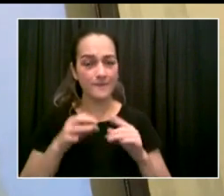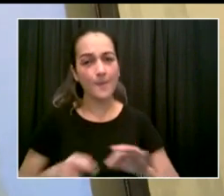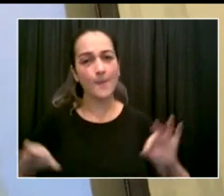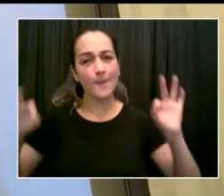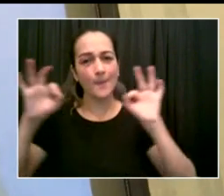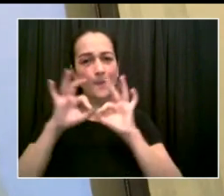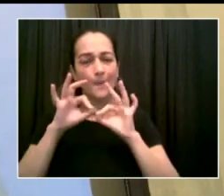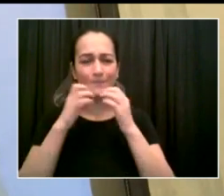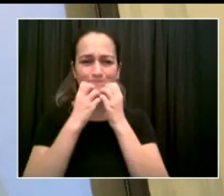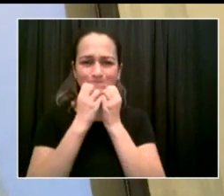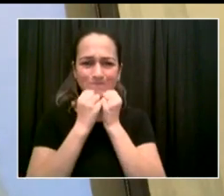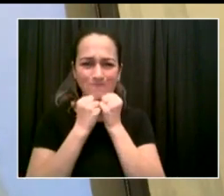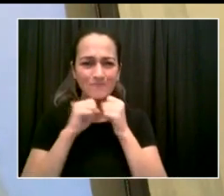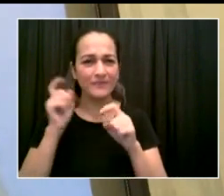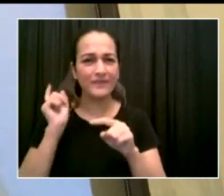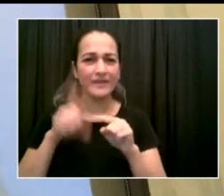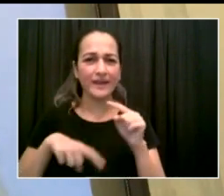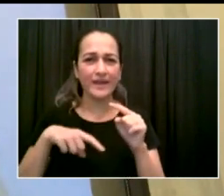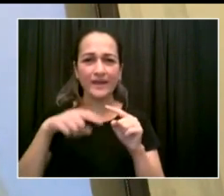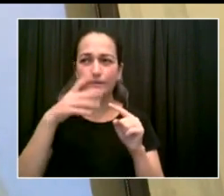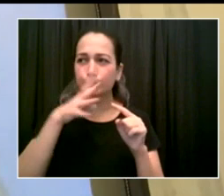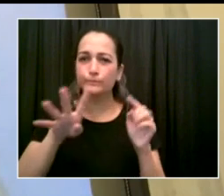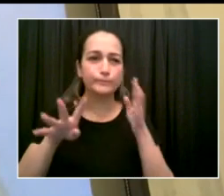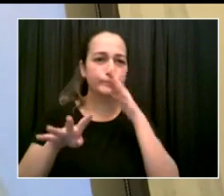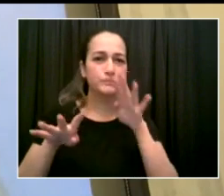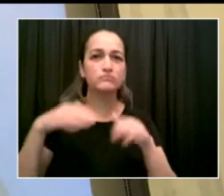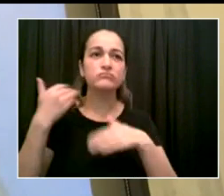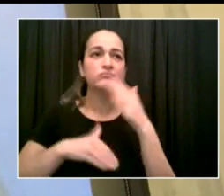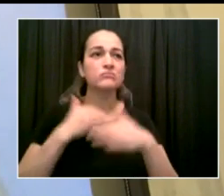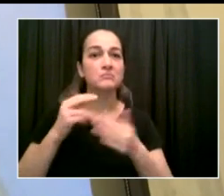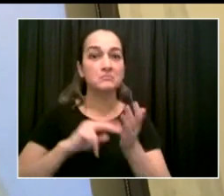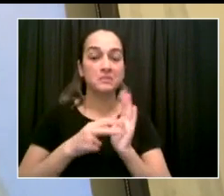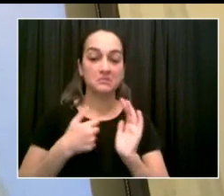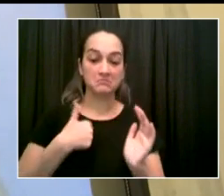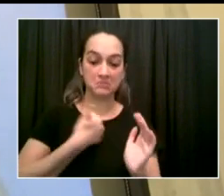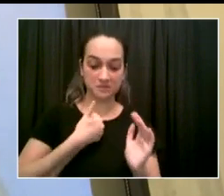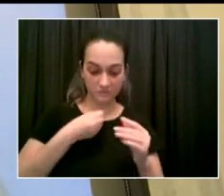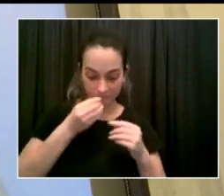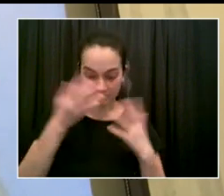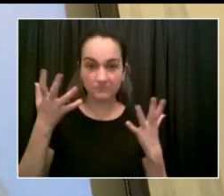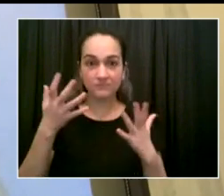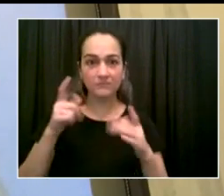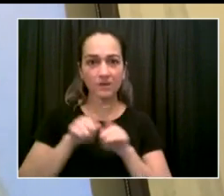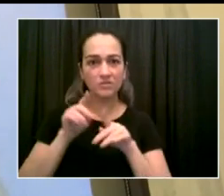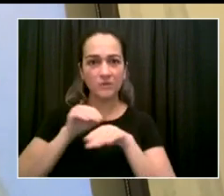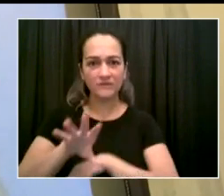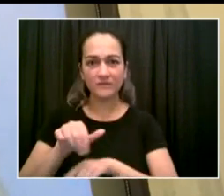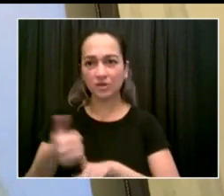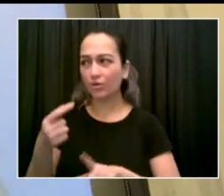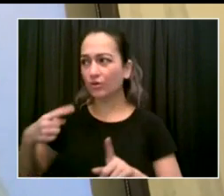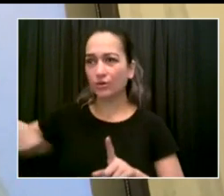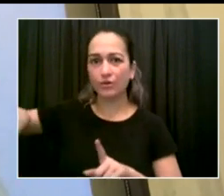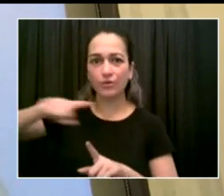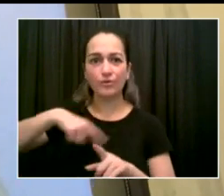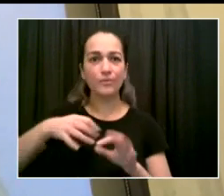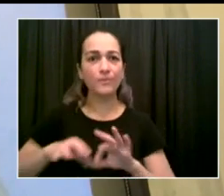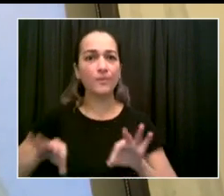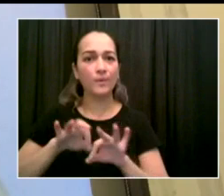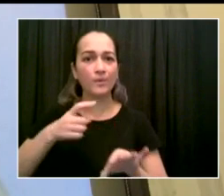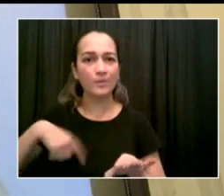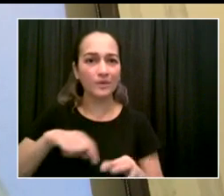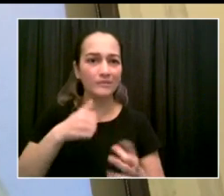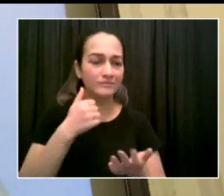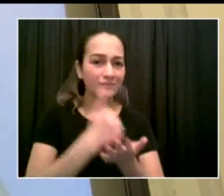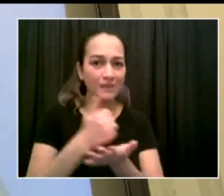Hebrew language because we believe that if you really are invested in life, then when you